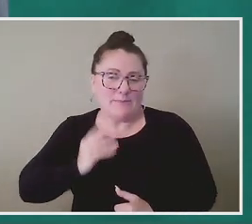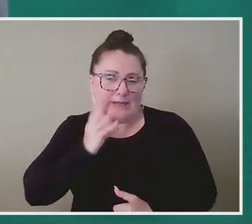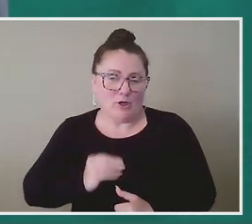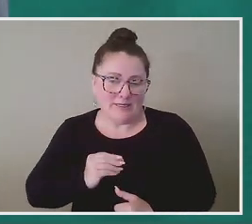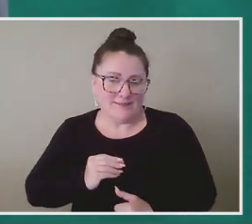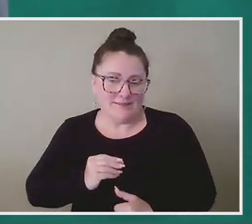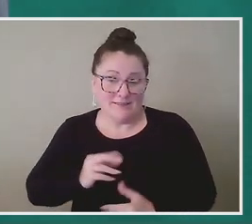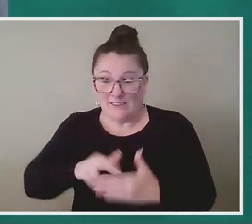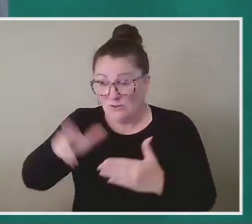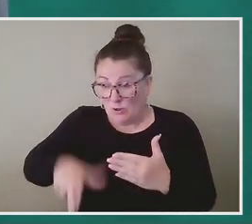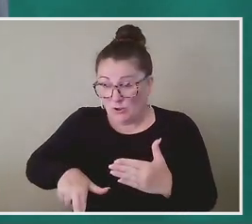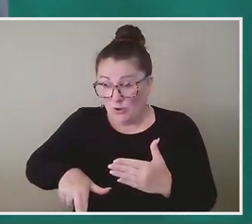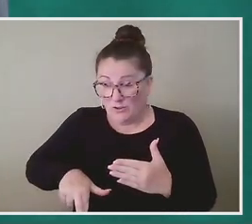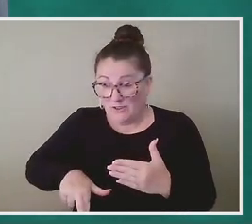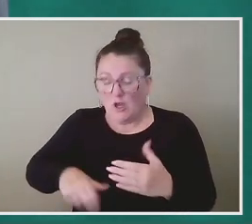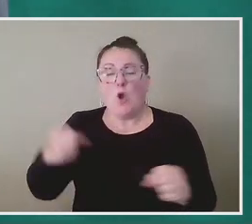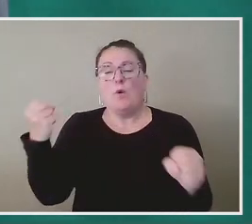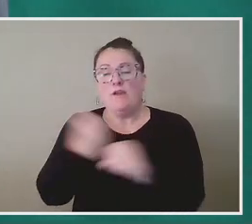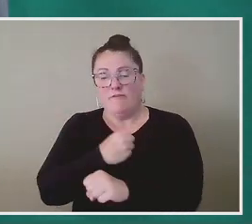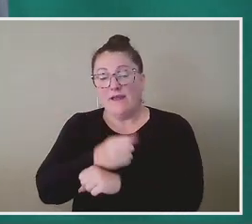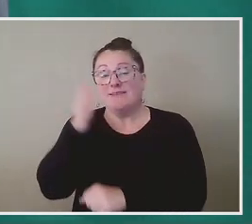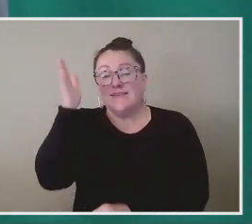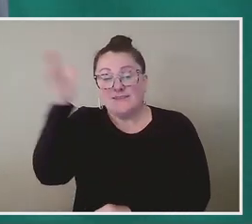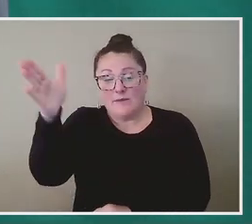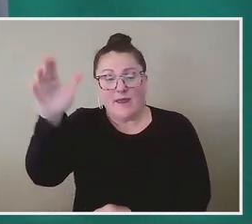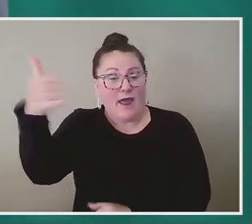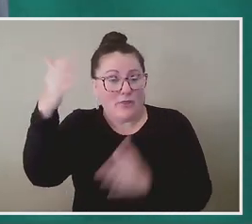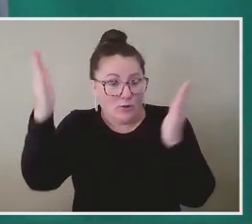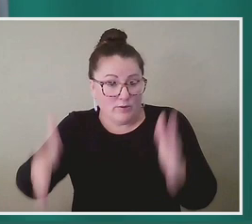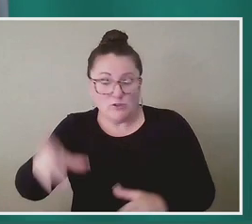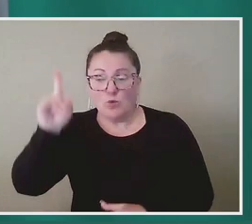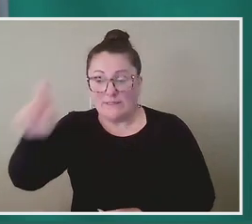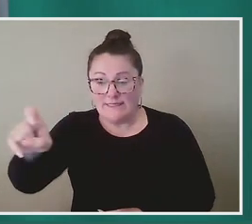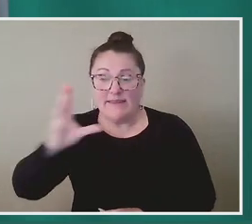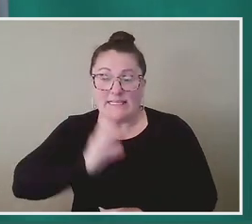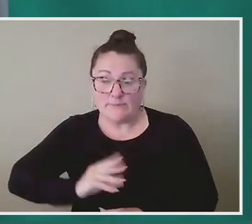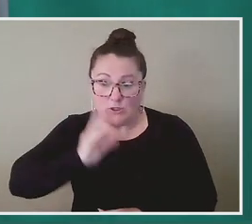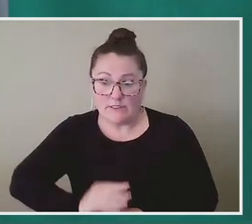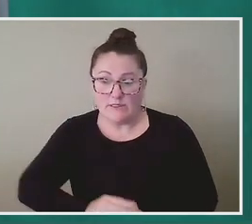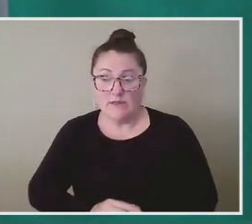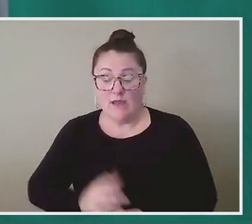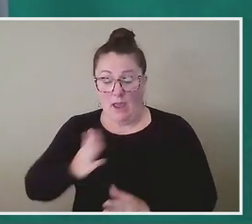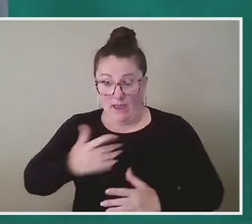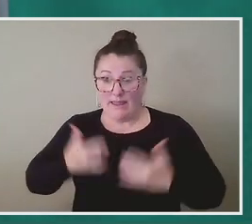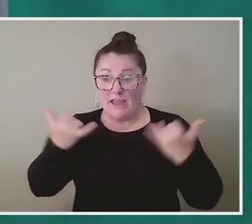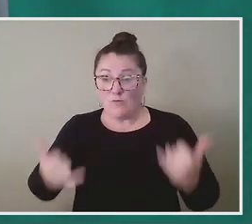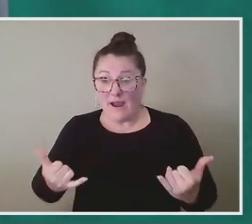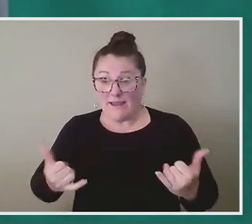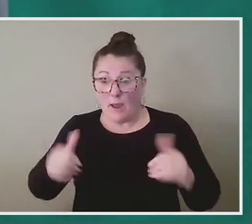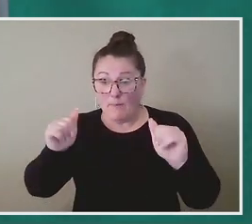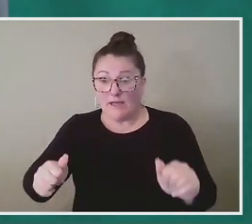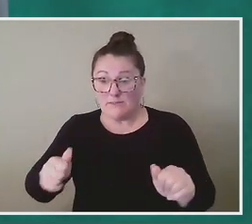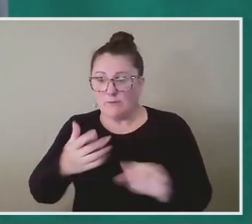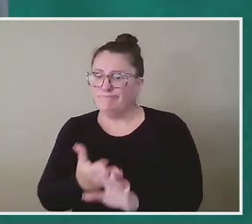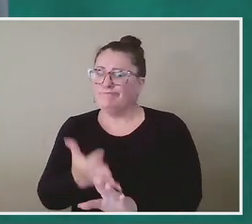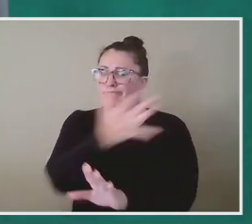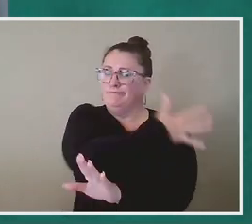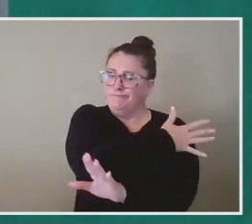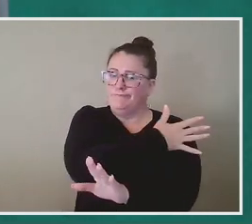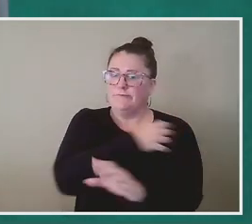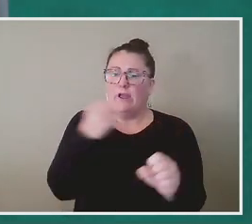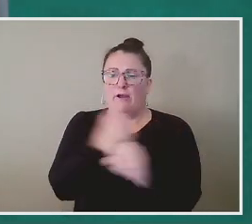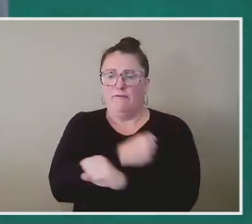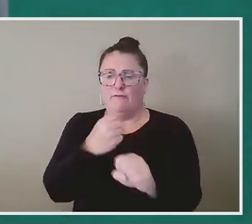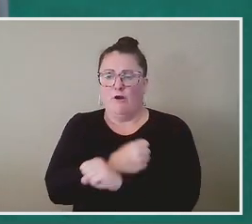fight for it because someday someone will. And my life right now is only possible because of people who fought for something they knew they might never see.